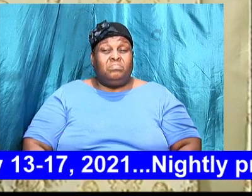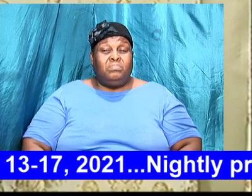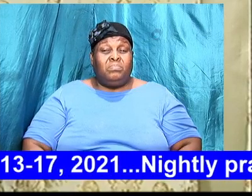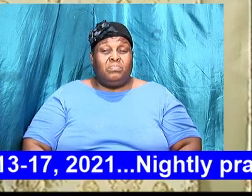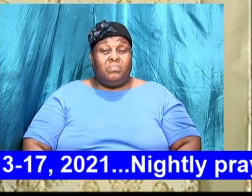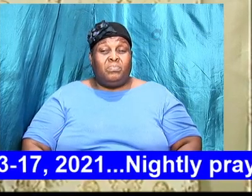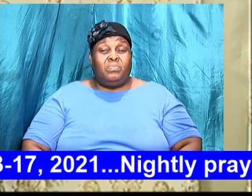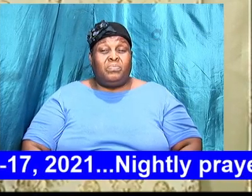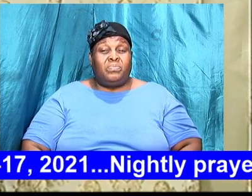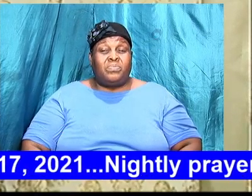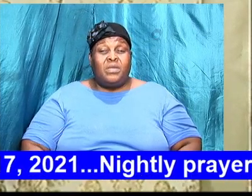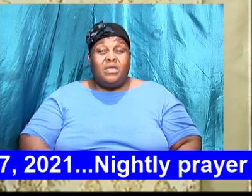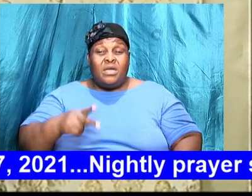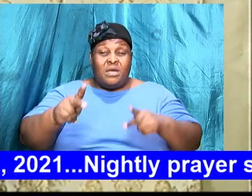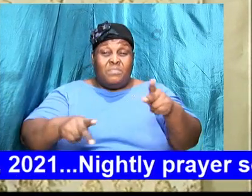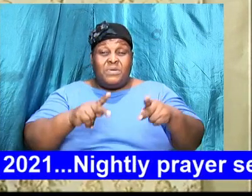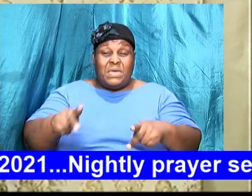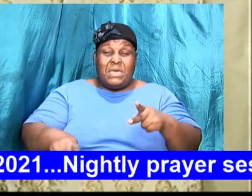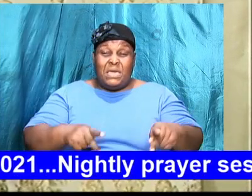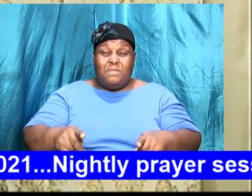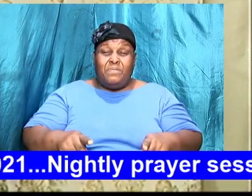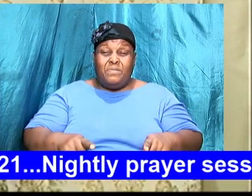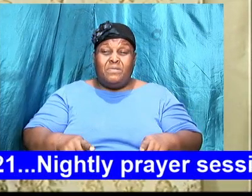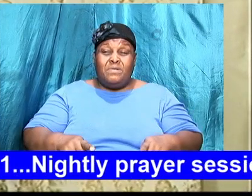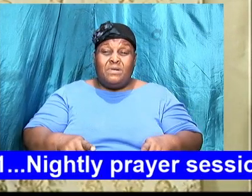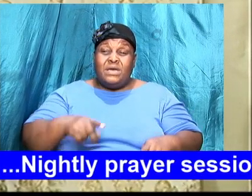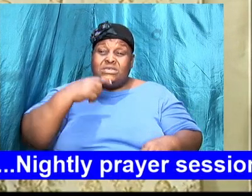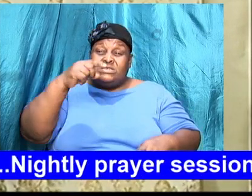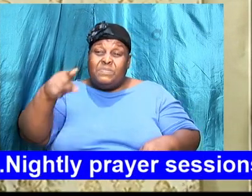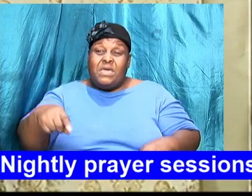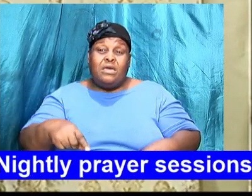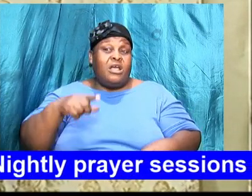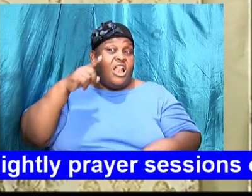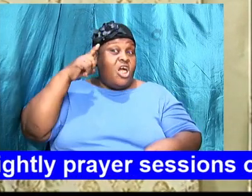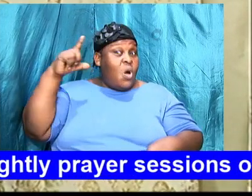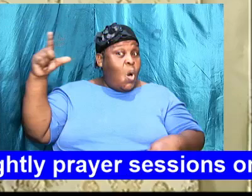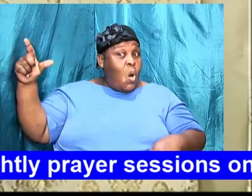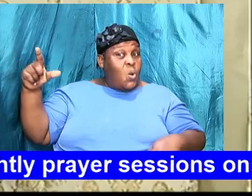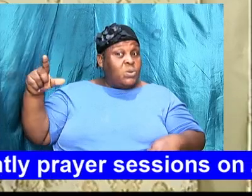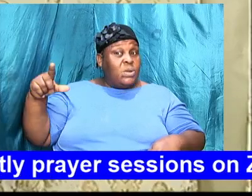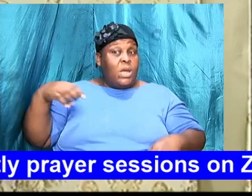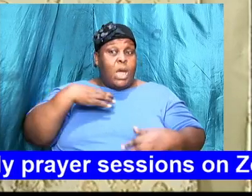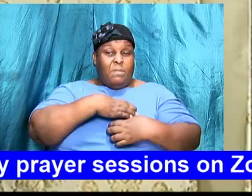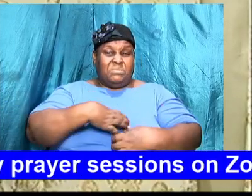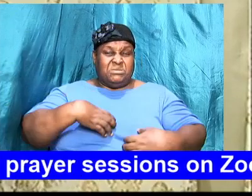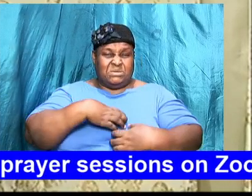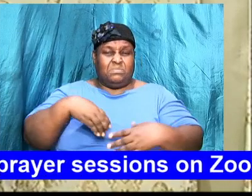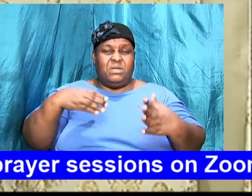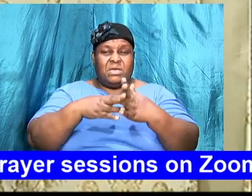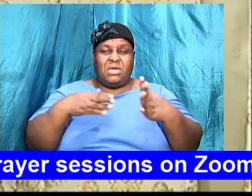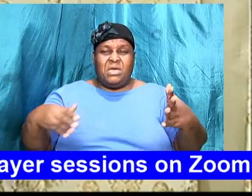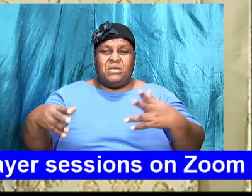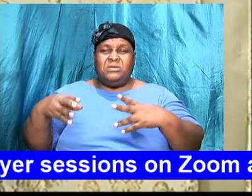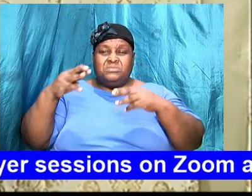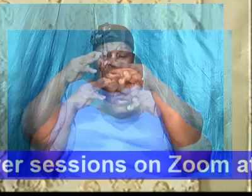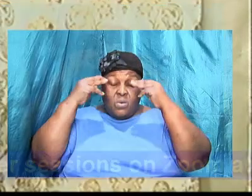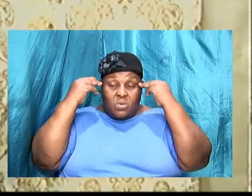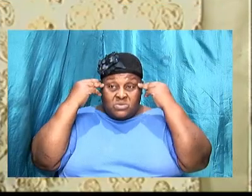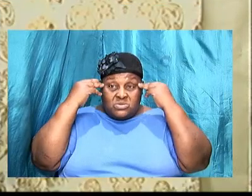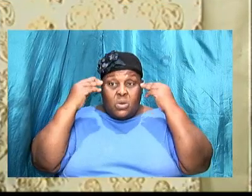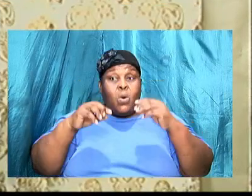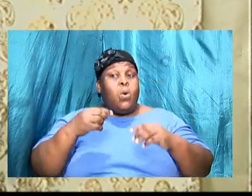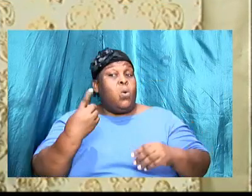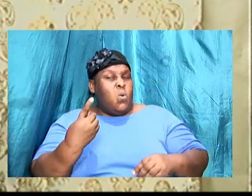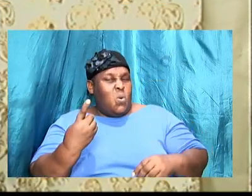They raised their voices and wept aloud, grumbling against Moses and Aaron, saying, If only we